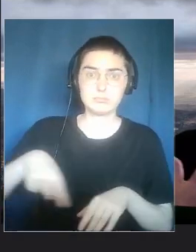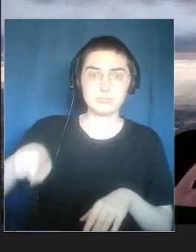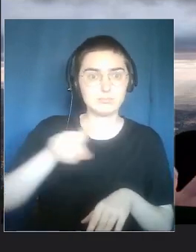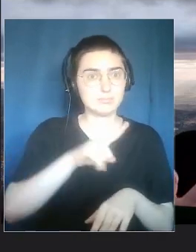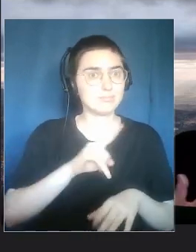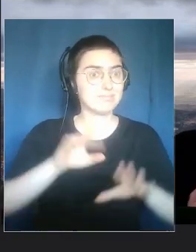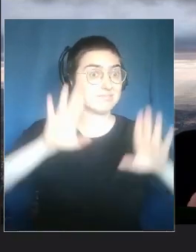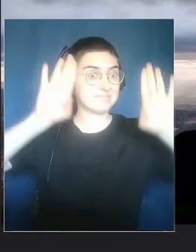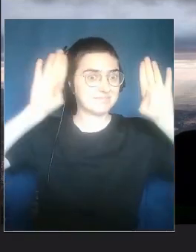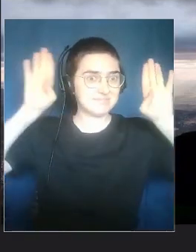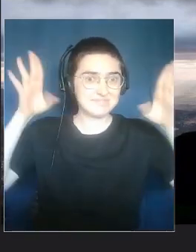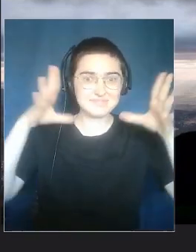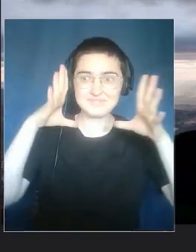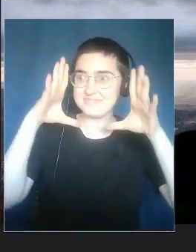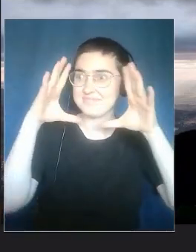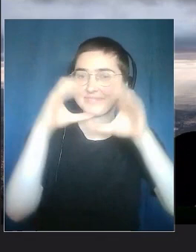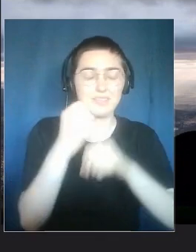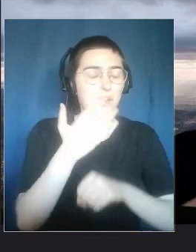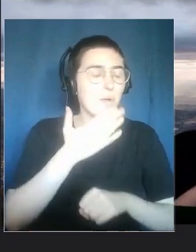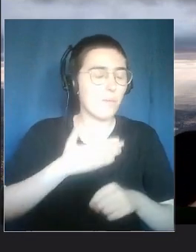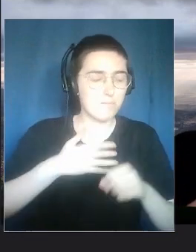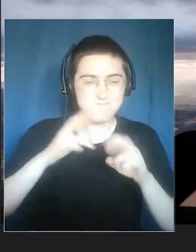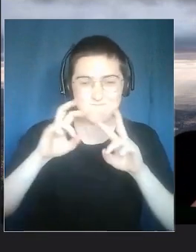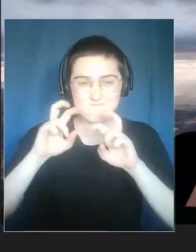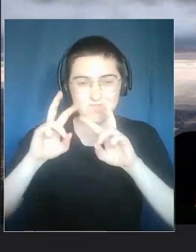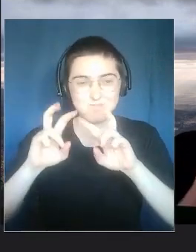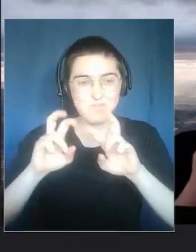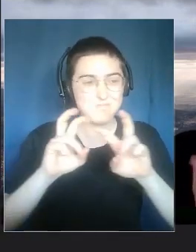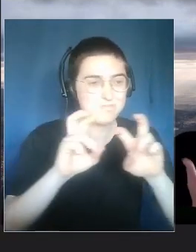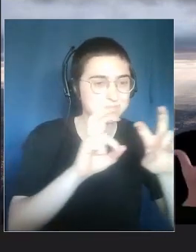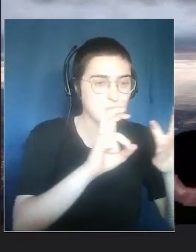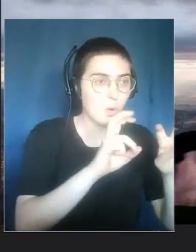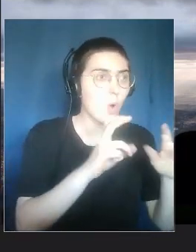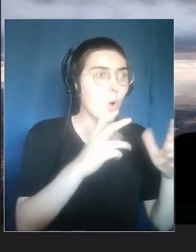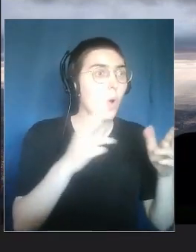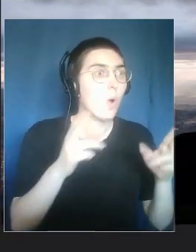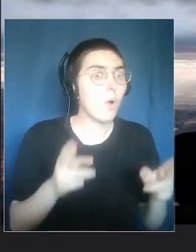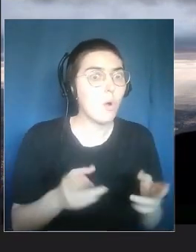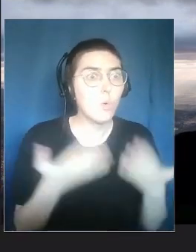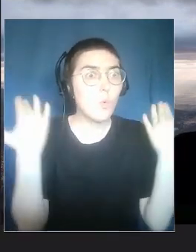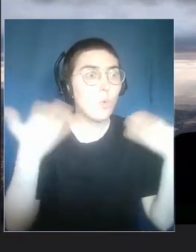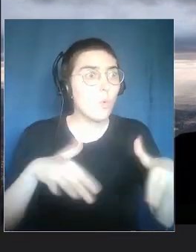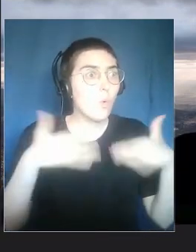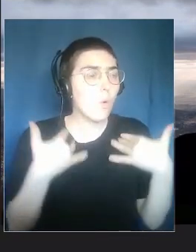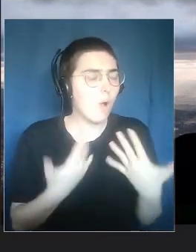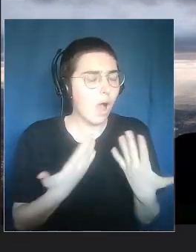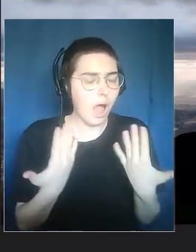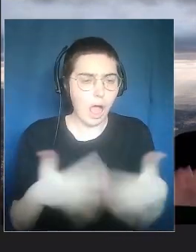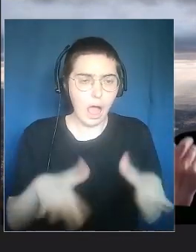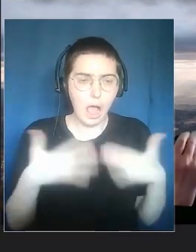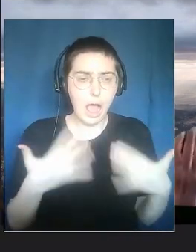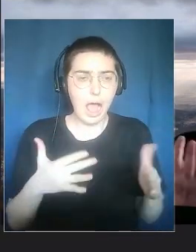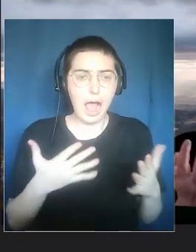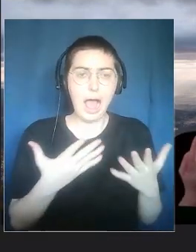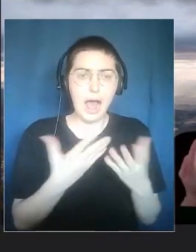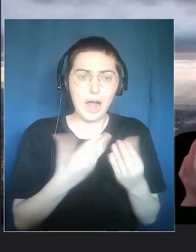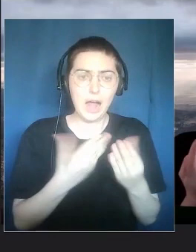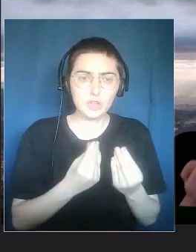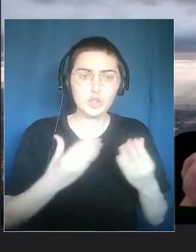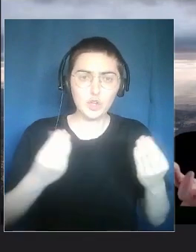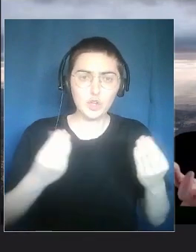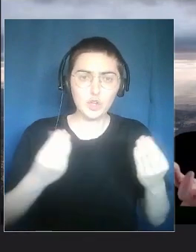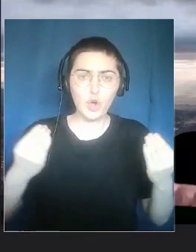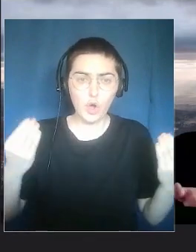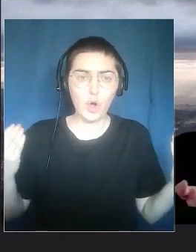got passionate about this game. And they said, there are so many things in Valle Alpine at the end.